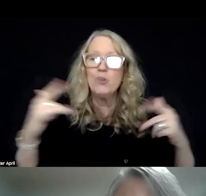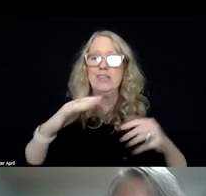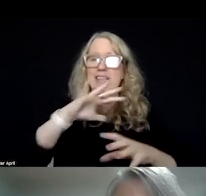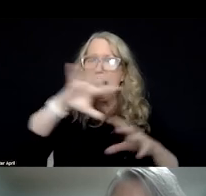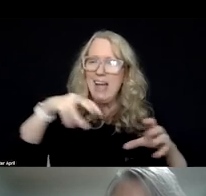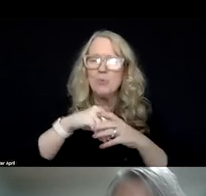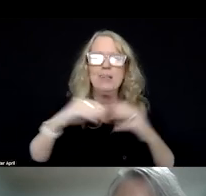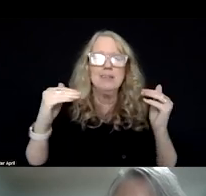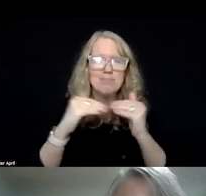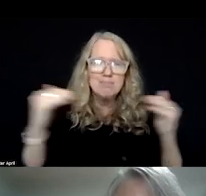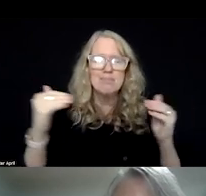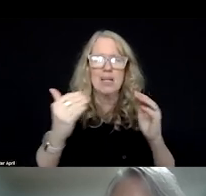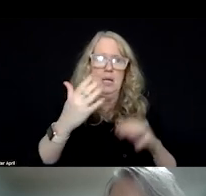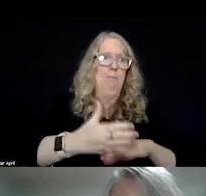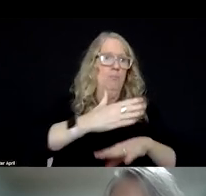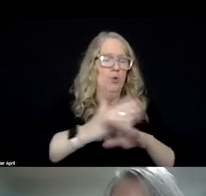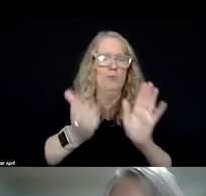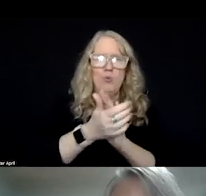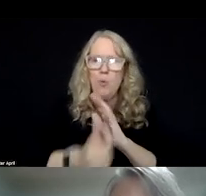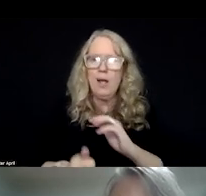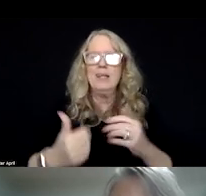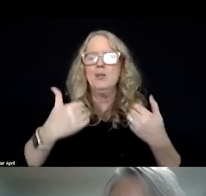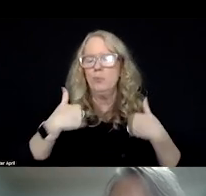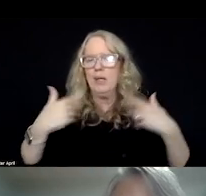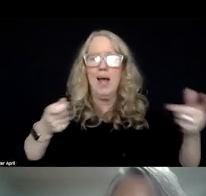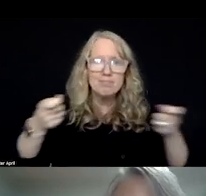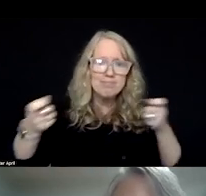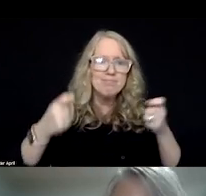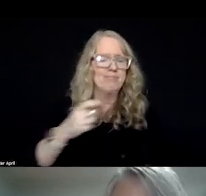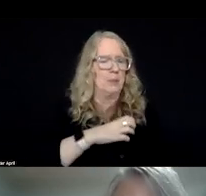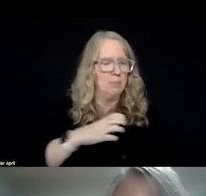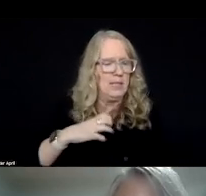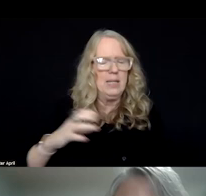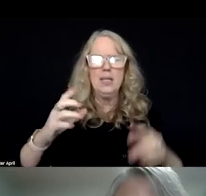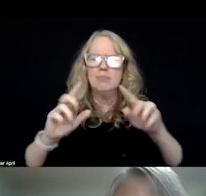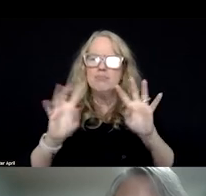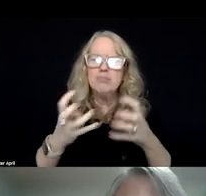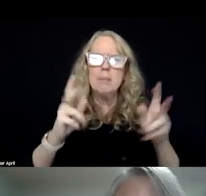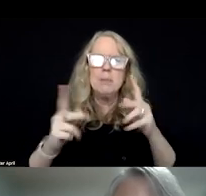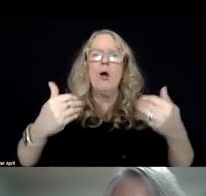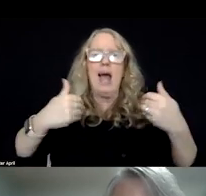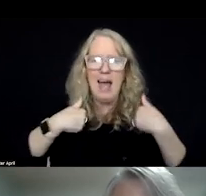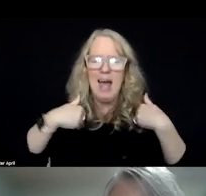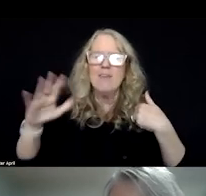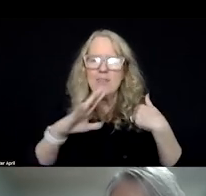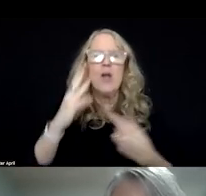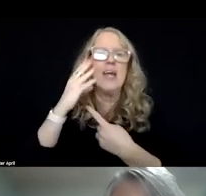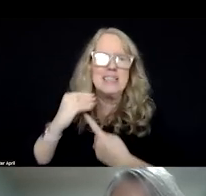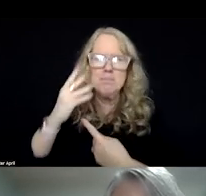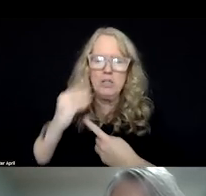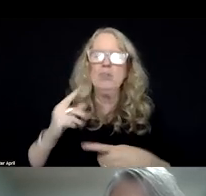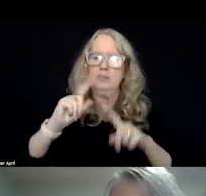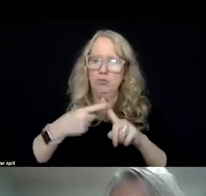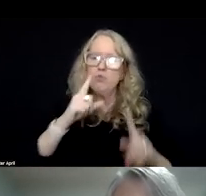as well as continuous quality improvement. We have a steering committee exclusively made up of people, lived experience. And our goals, there's three.